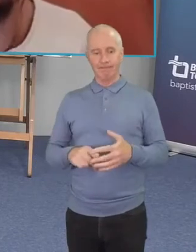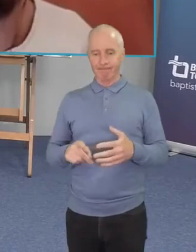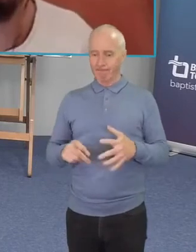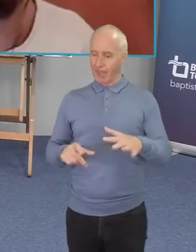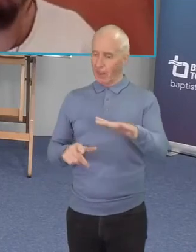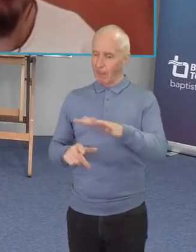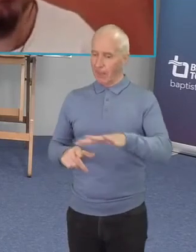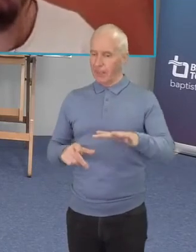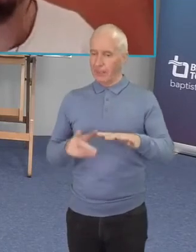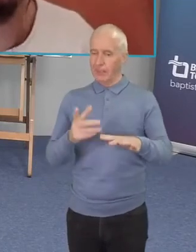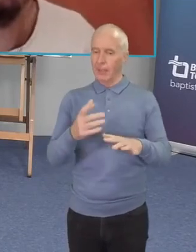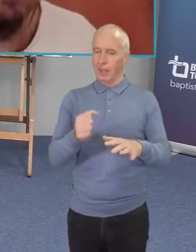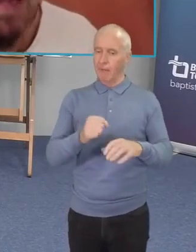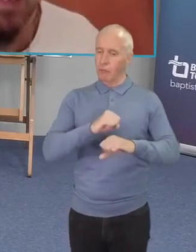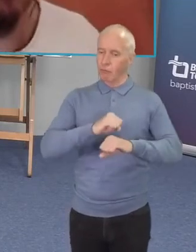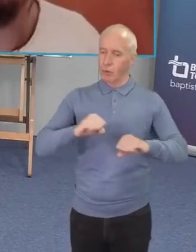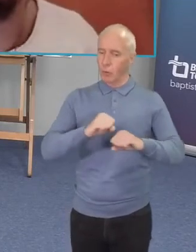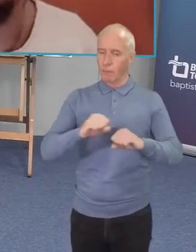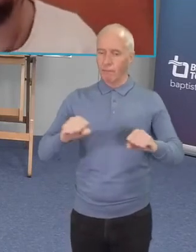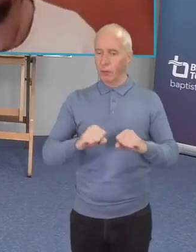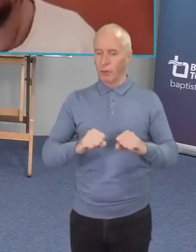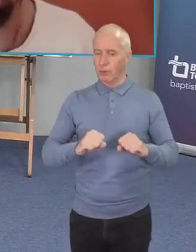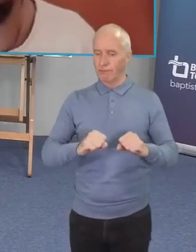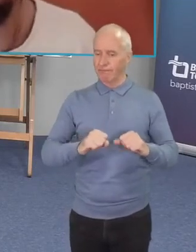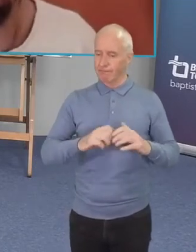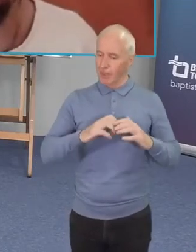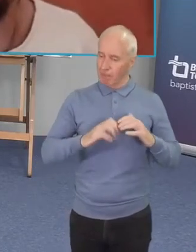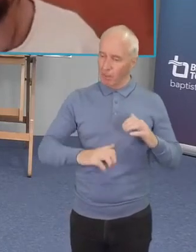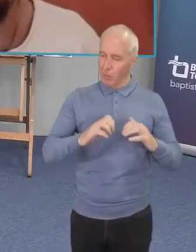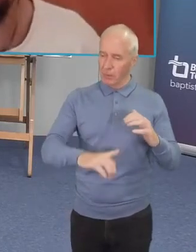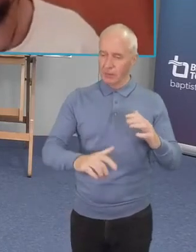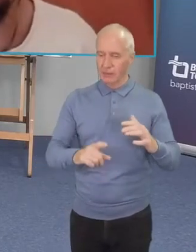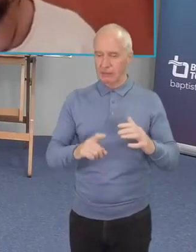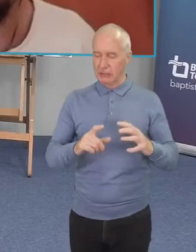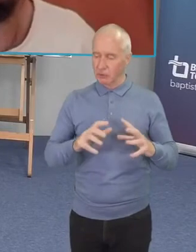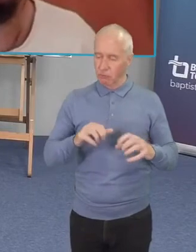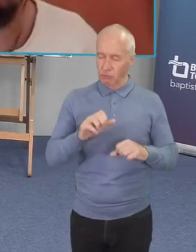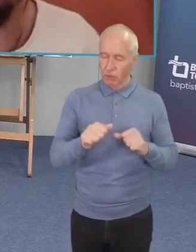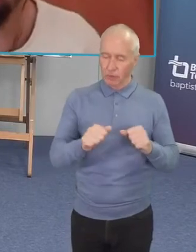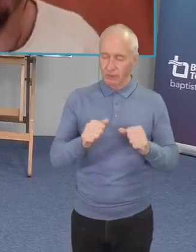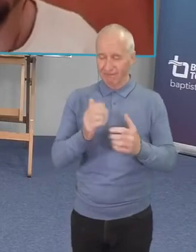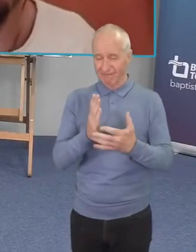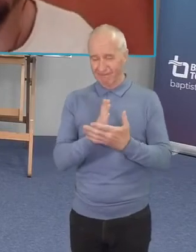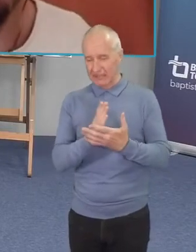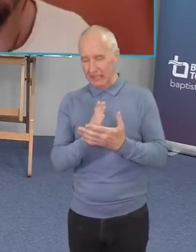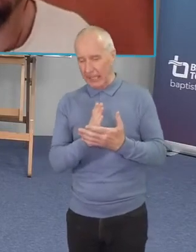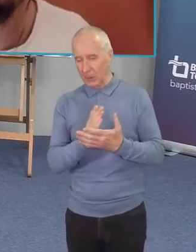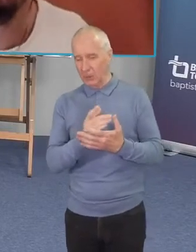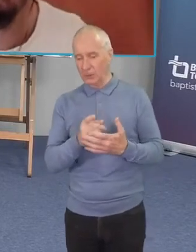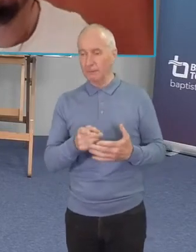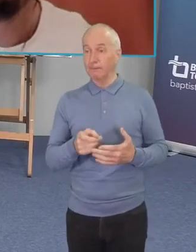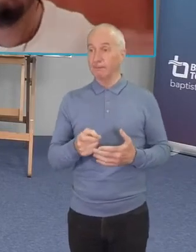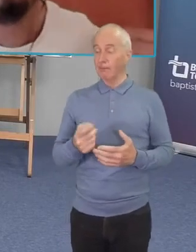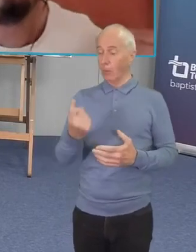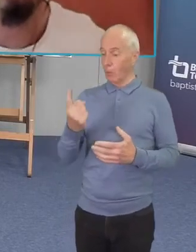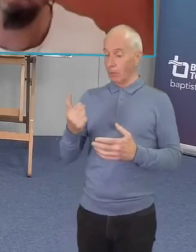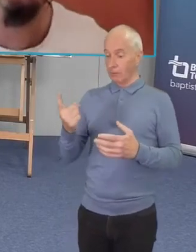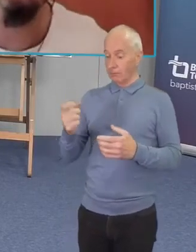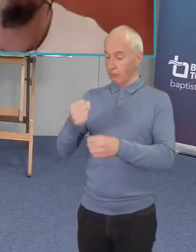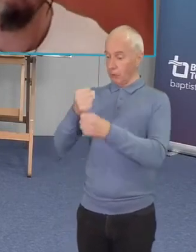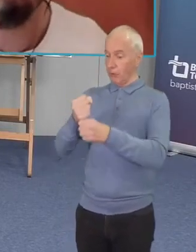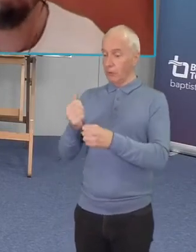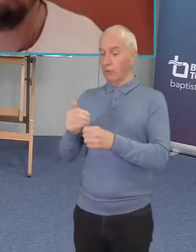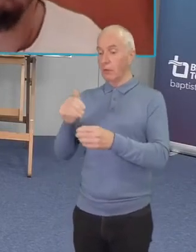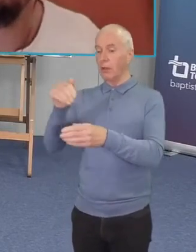brokenness and for struggle and doubt and um like one of the churches i attended they the the people